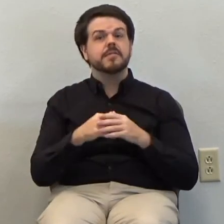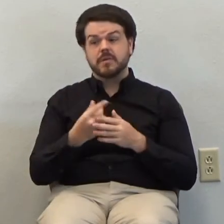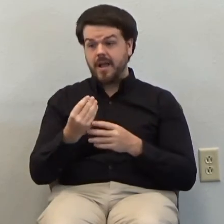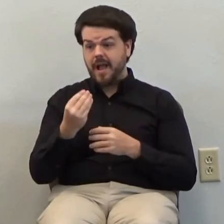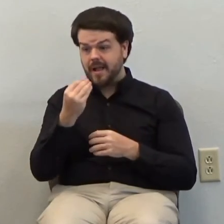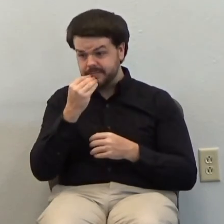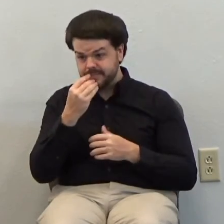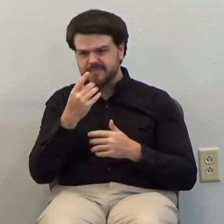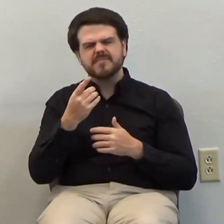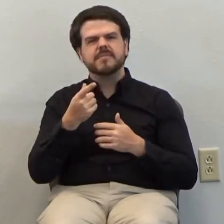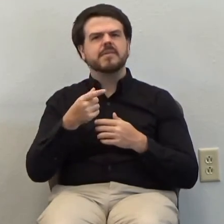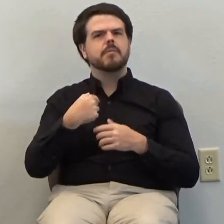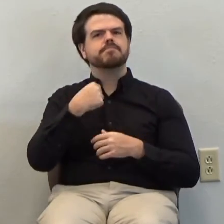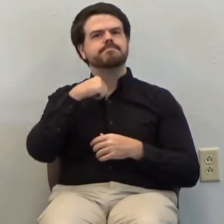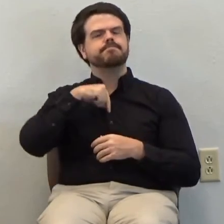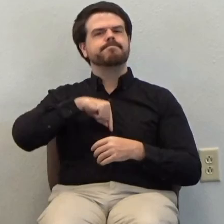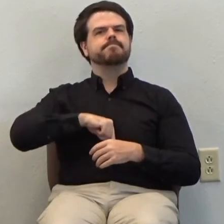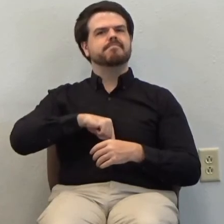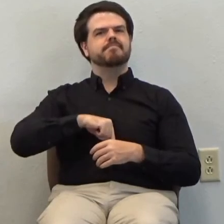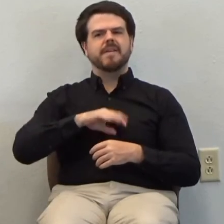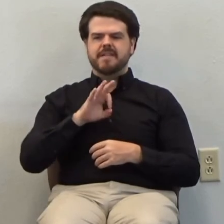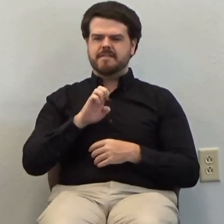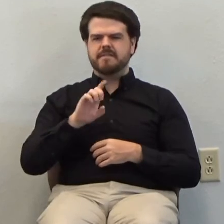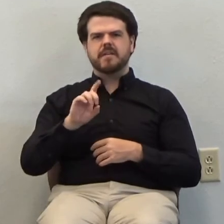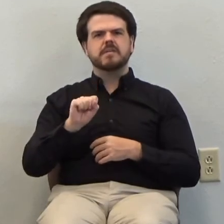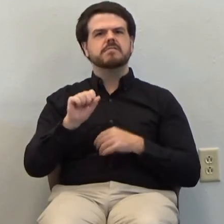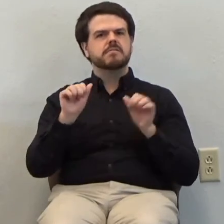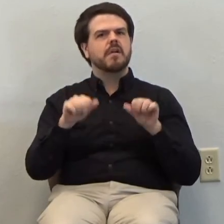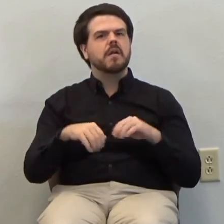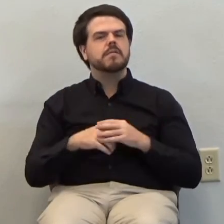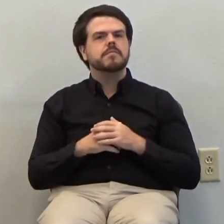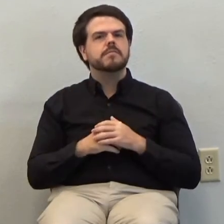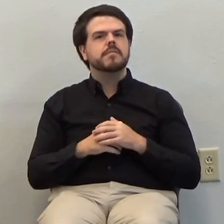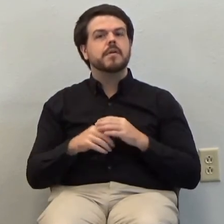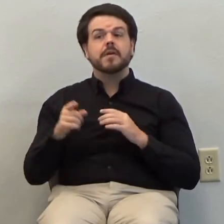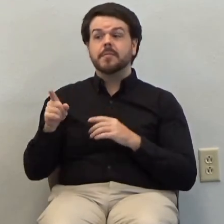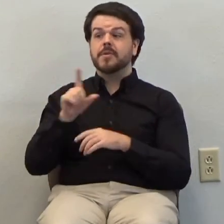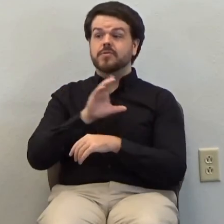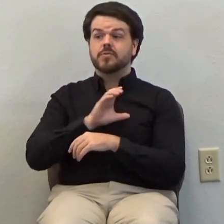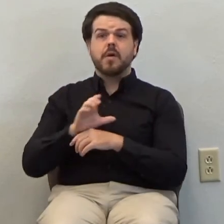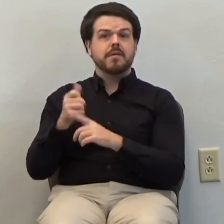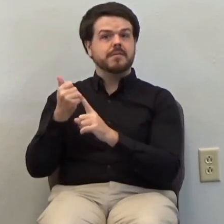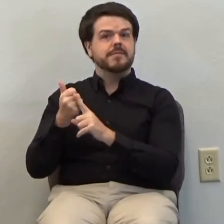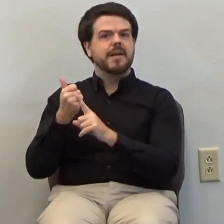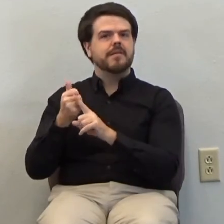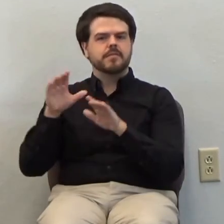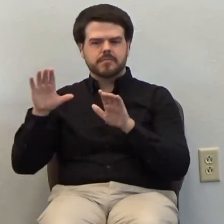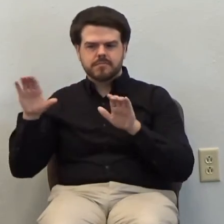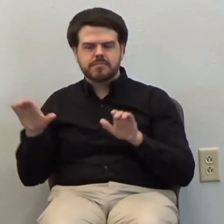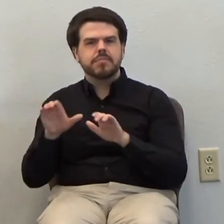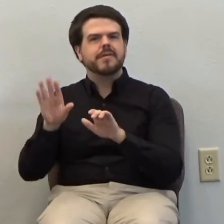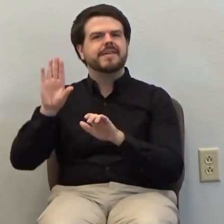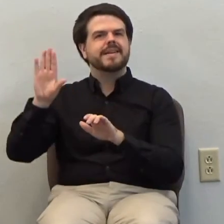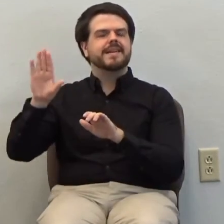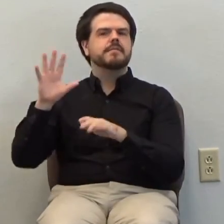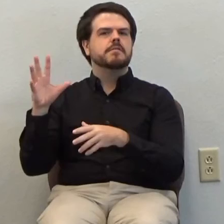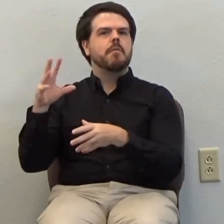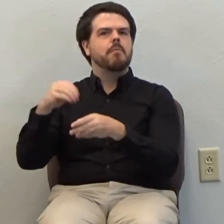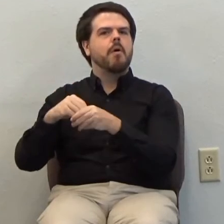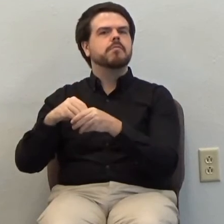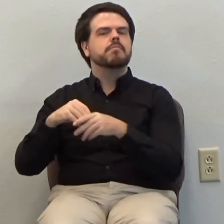but yet that's when Christ comes in and does his sacramental action and when we eat the bread